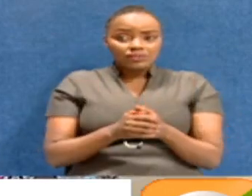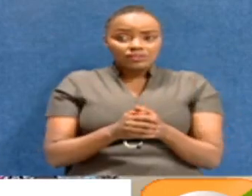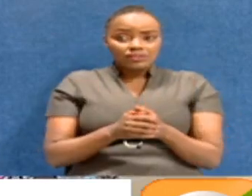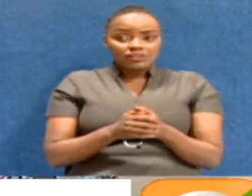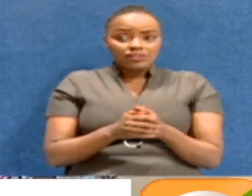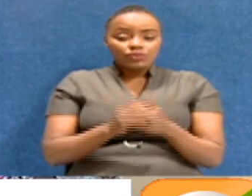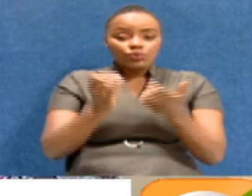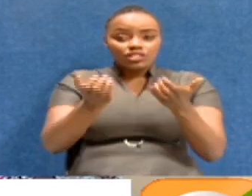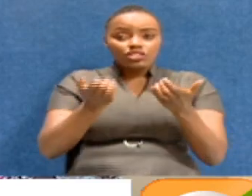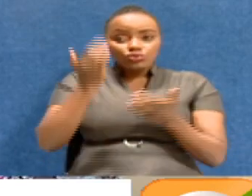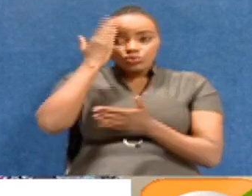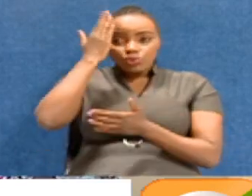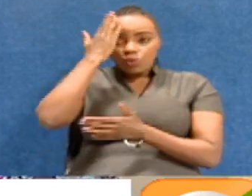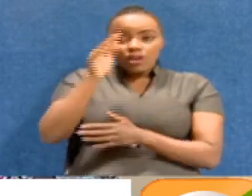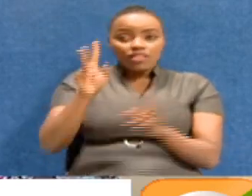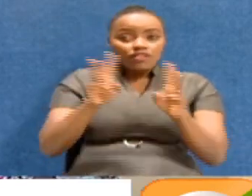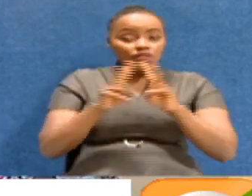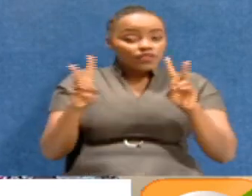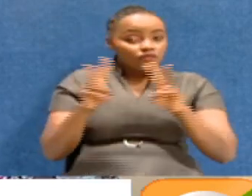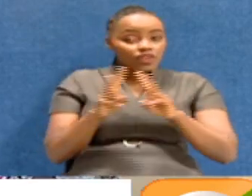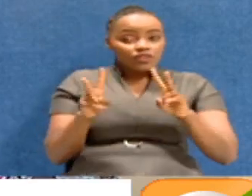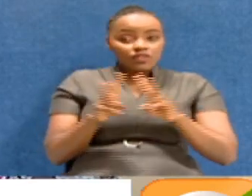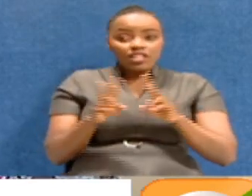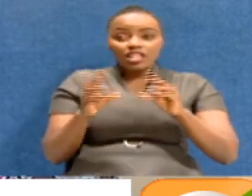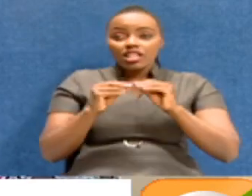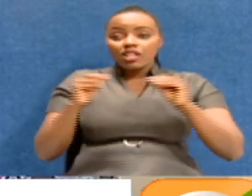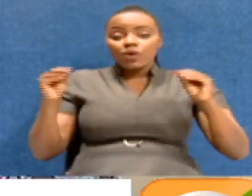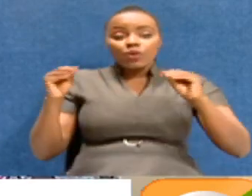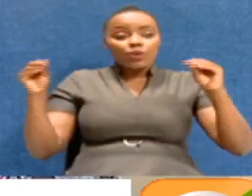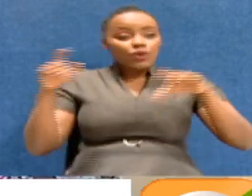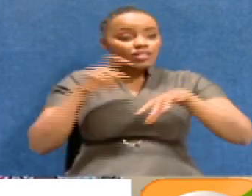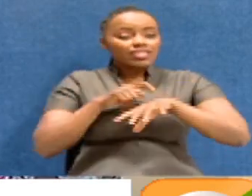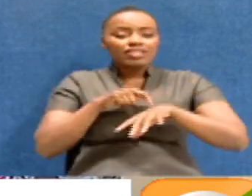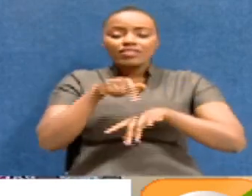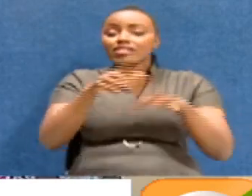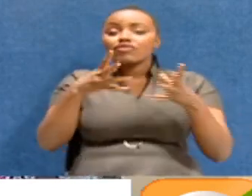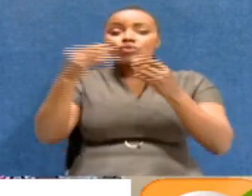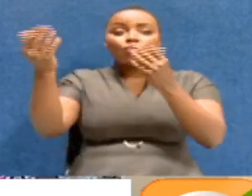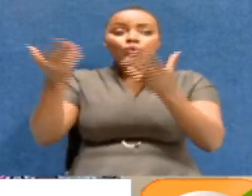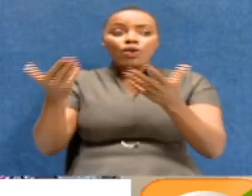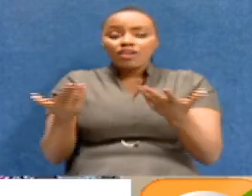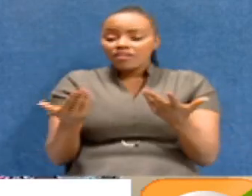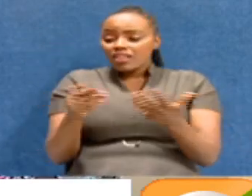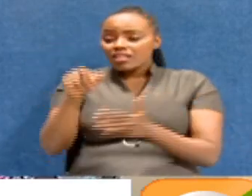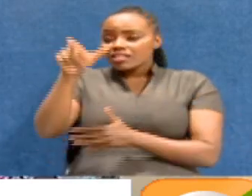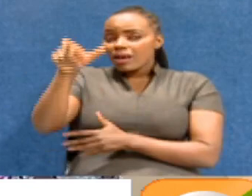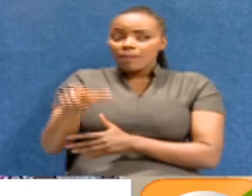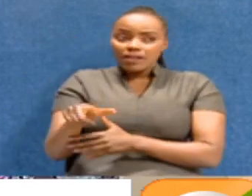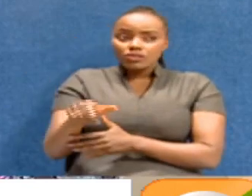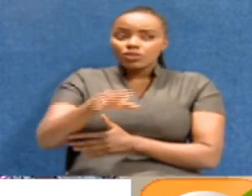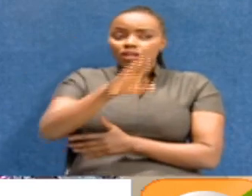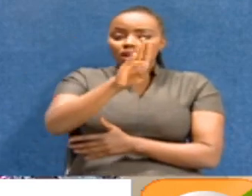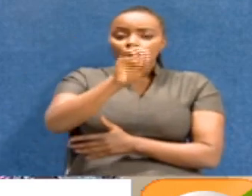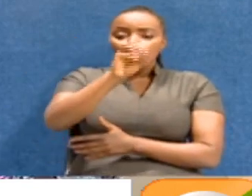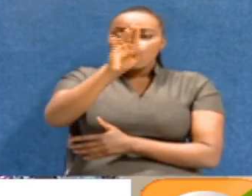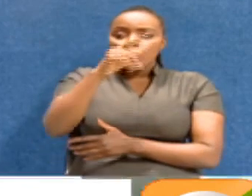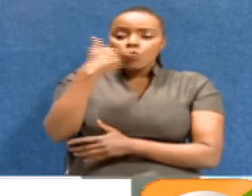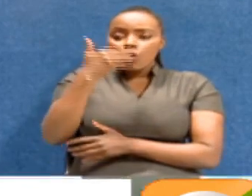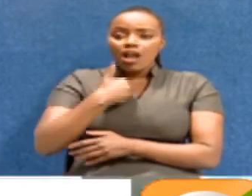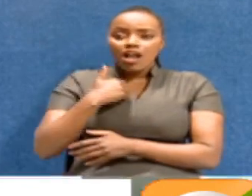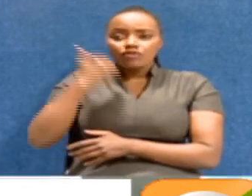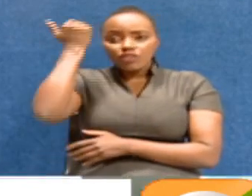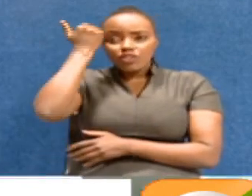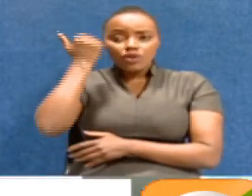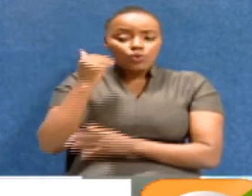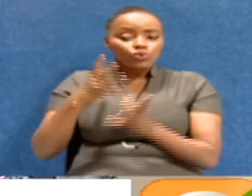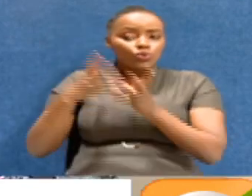would wish to know why, because that is a very, very long, long time. So where does he go? Someone like Nyamogo Gogni, who has this case pending?